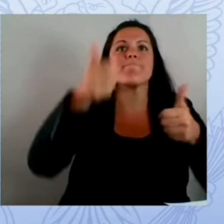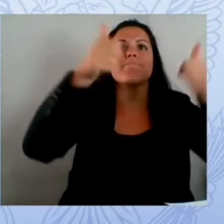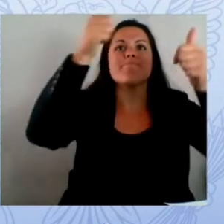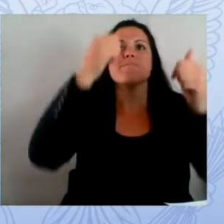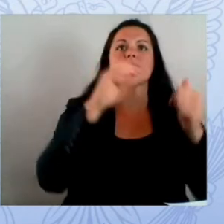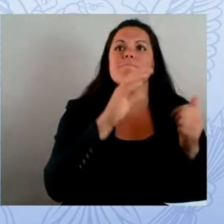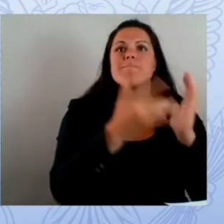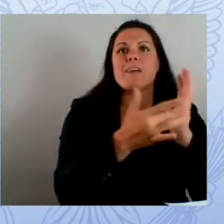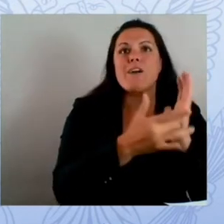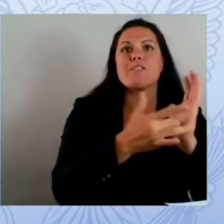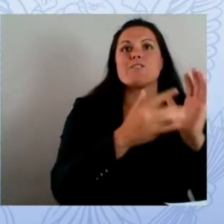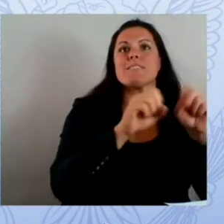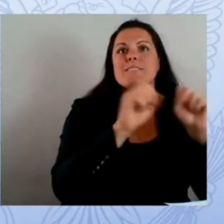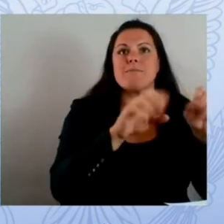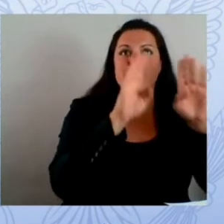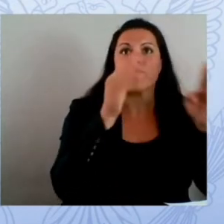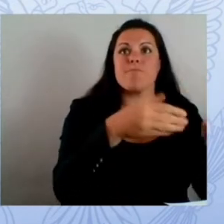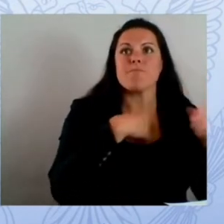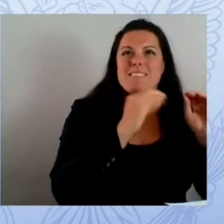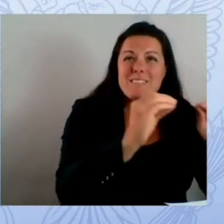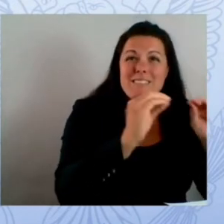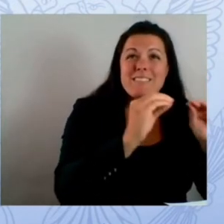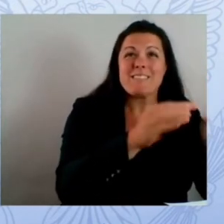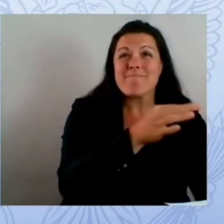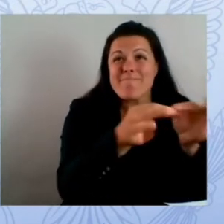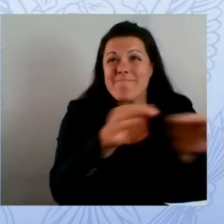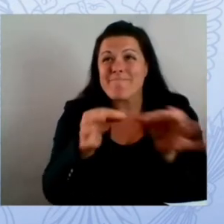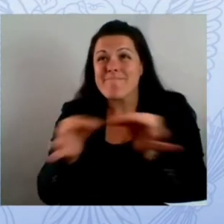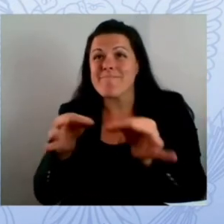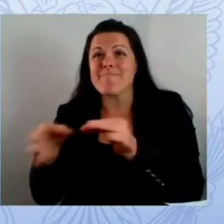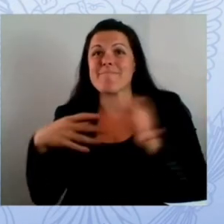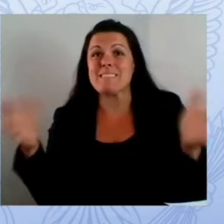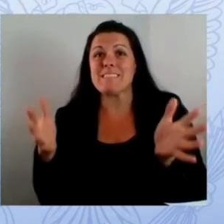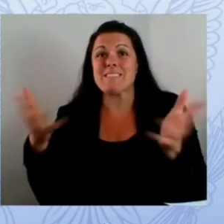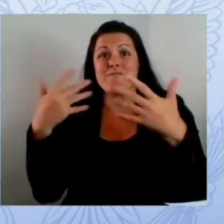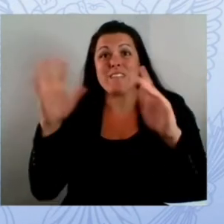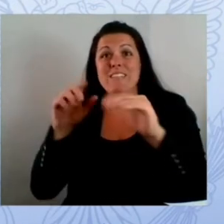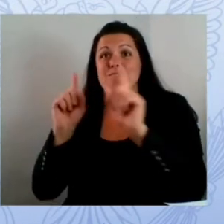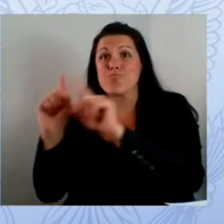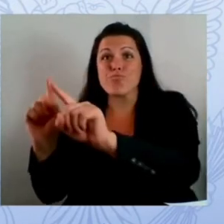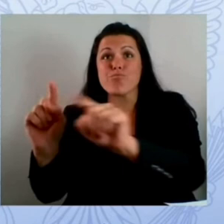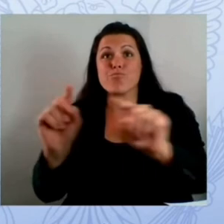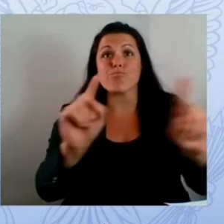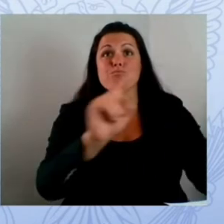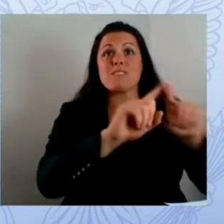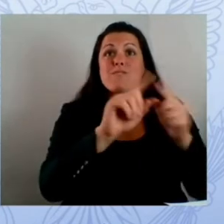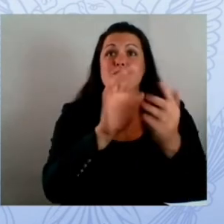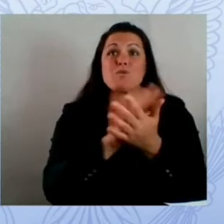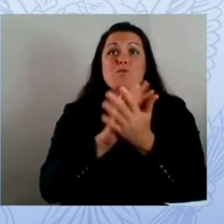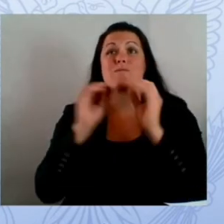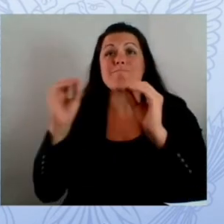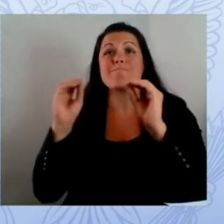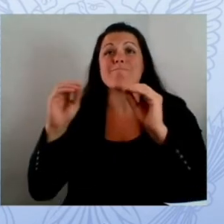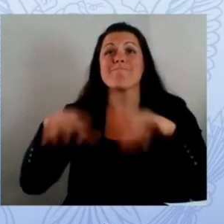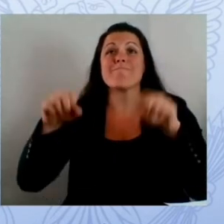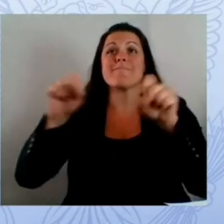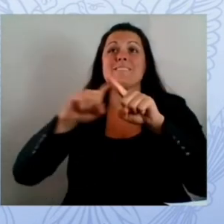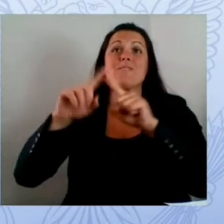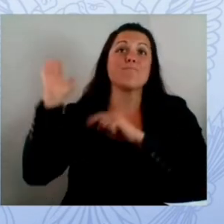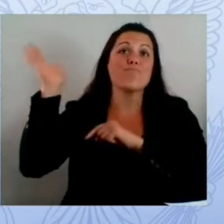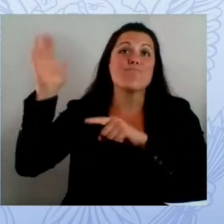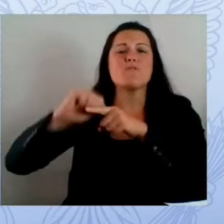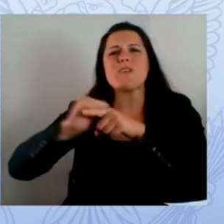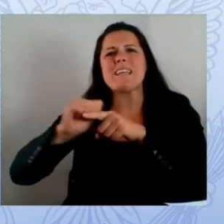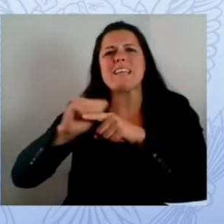training and fishing simulations in the last two years we are essentially acting as the sock the security operations